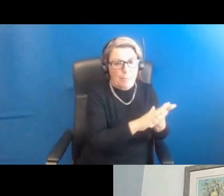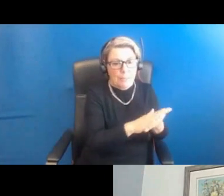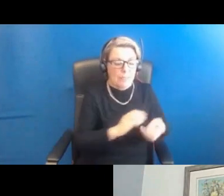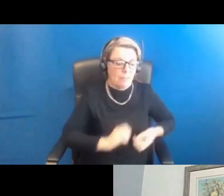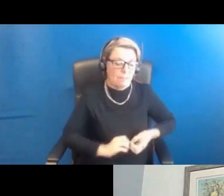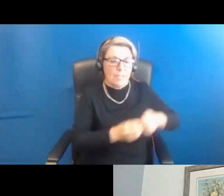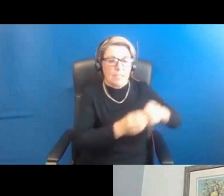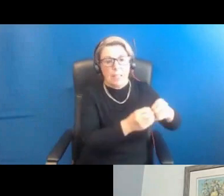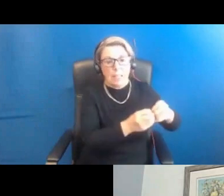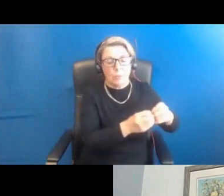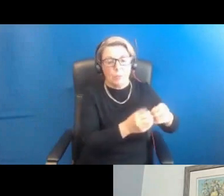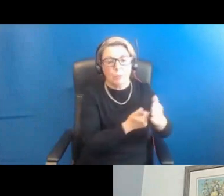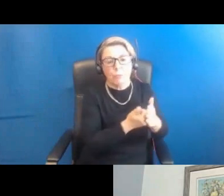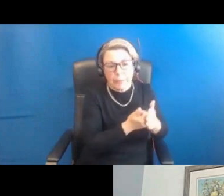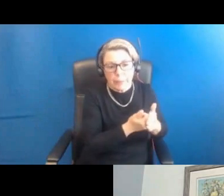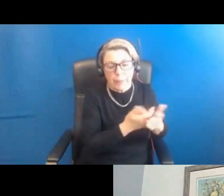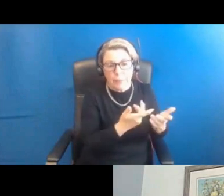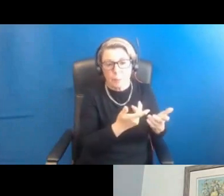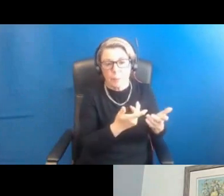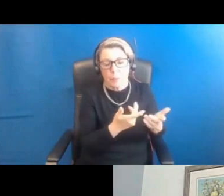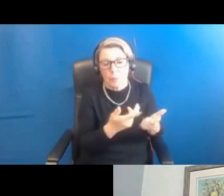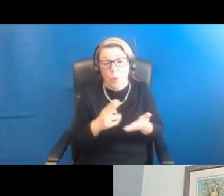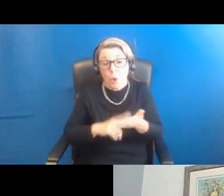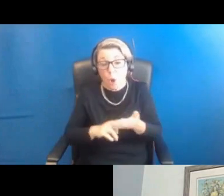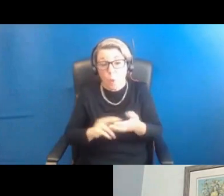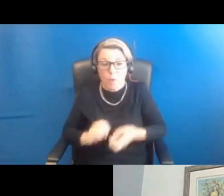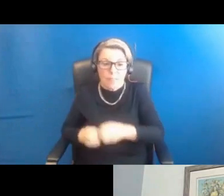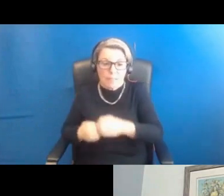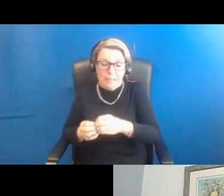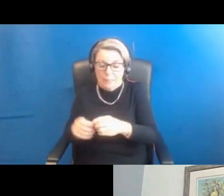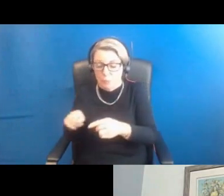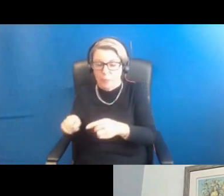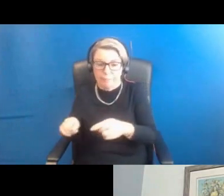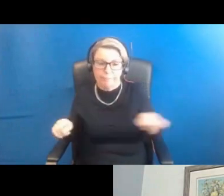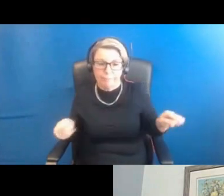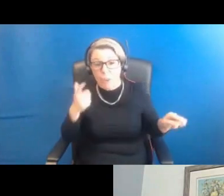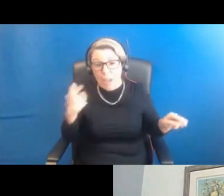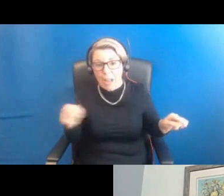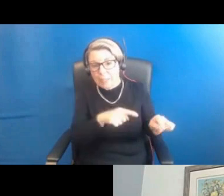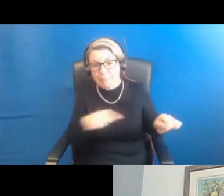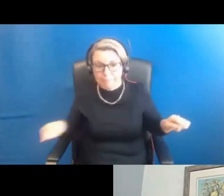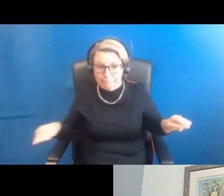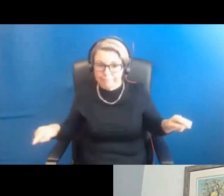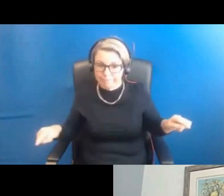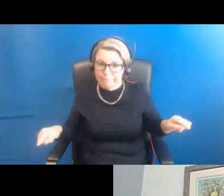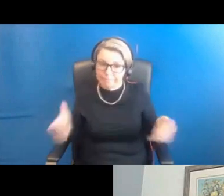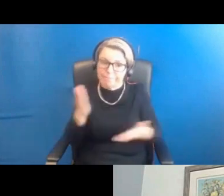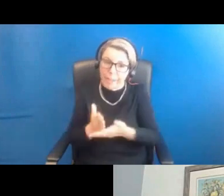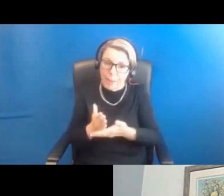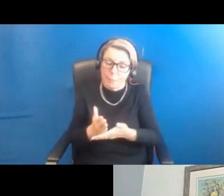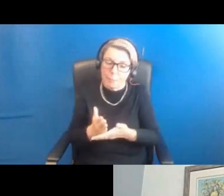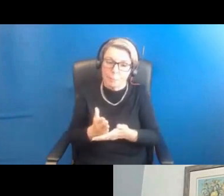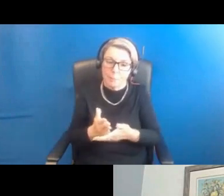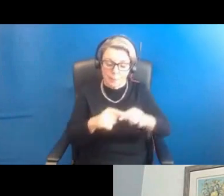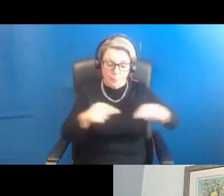women with PCOS who do grow and release eggs have normal fertility when they ovulate. So there is a spectrum, and I think there are